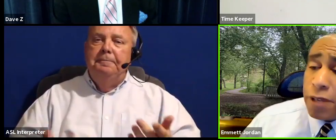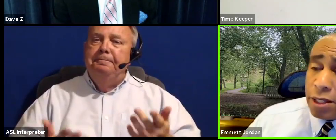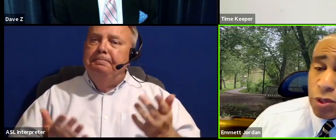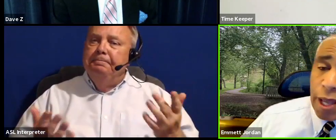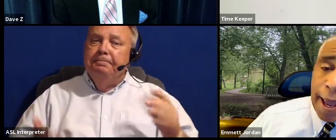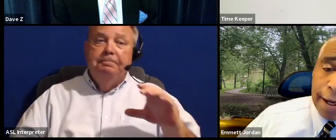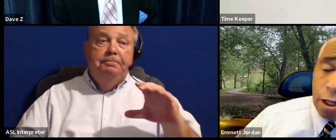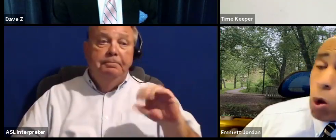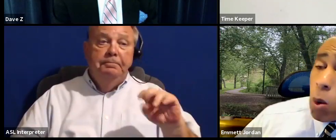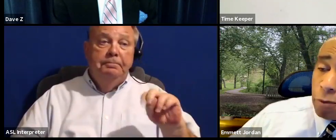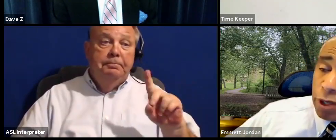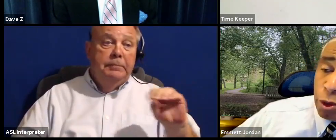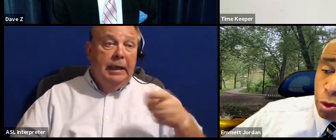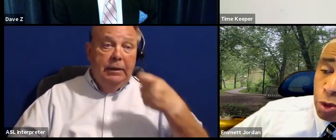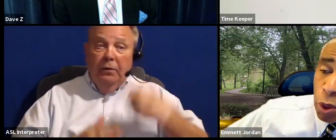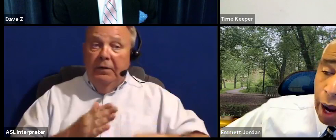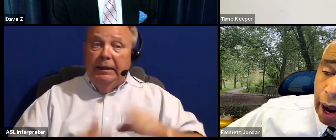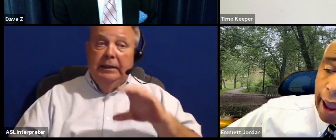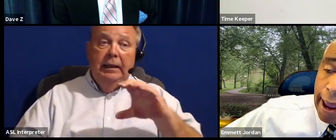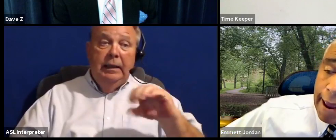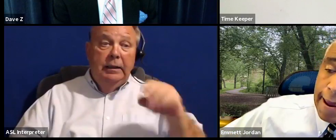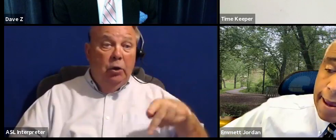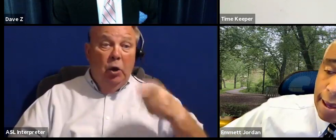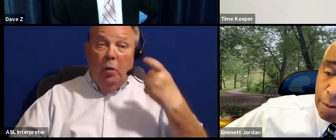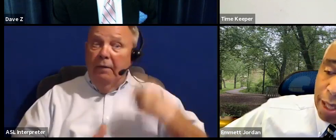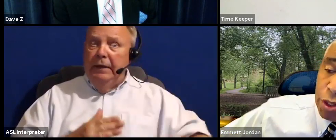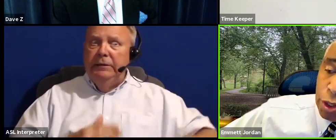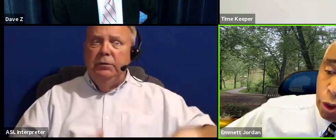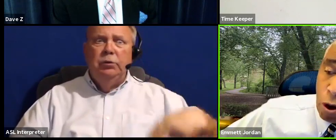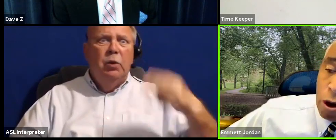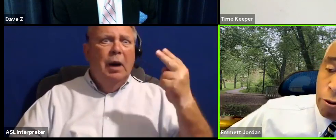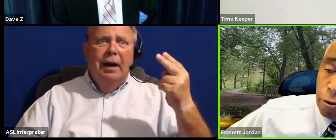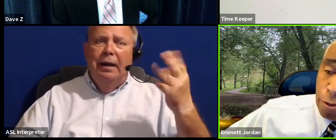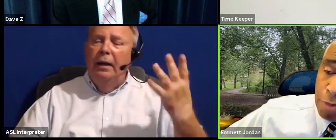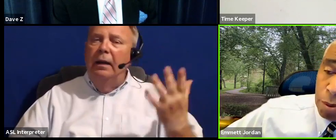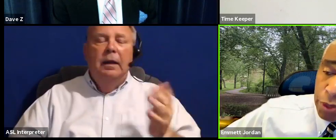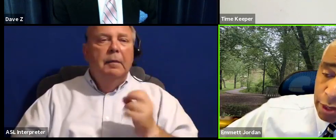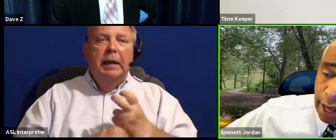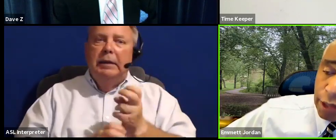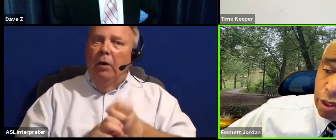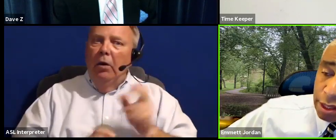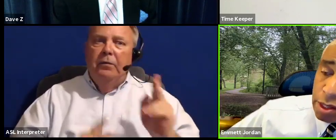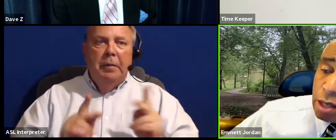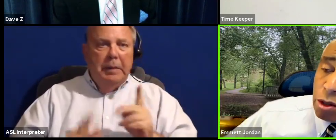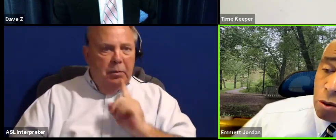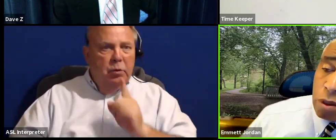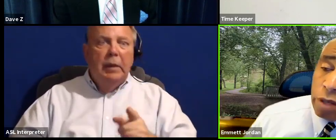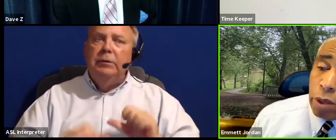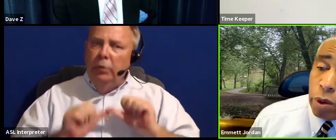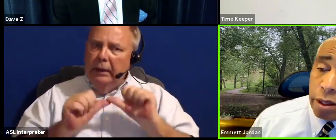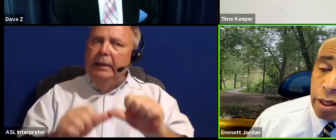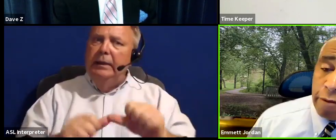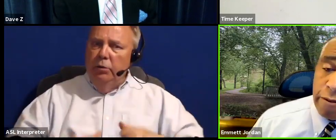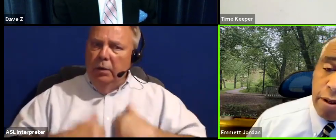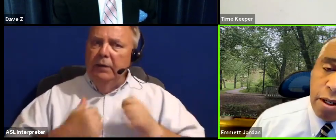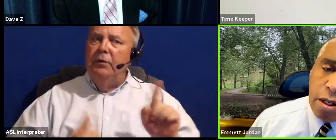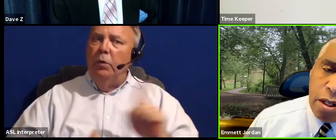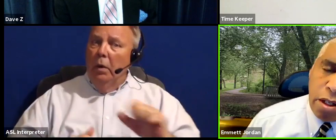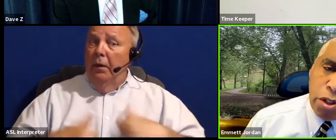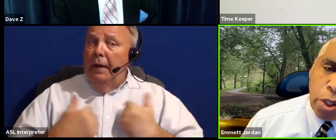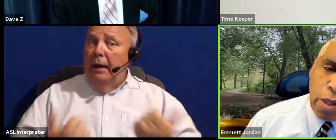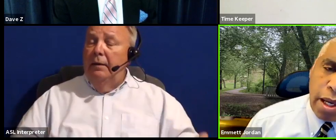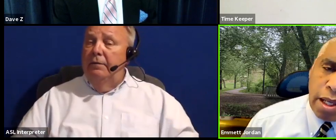condo fees and co-op fees are so high, it makes it hard for people to actually continue living where they live.